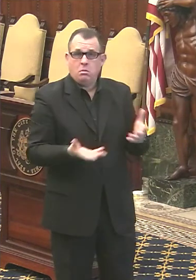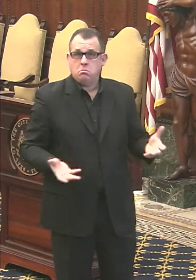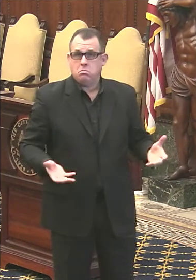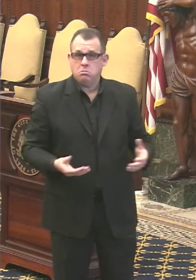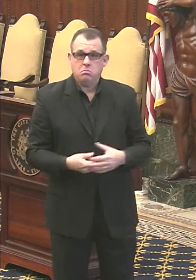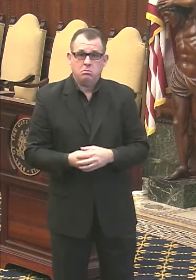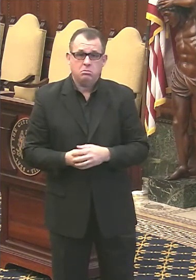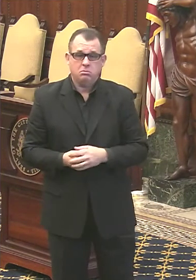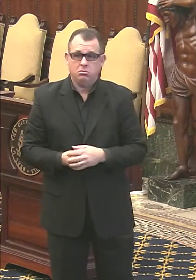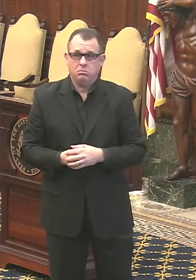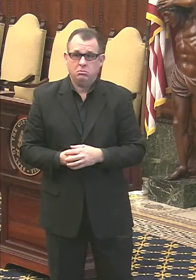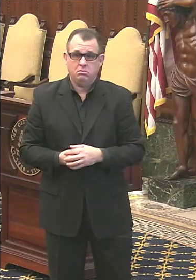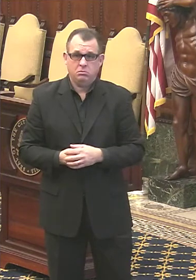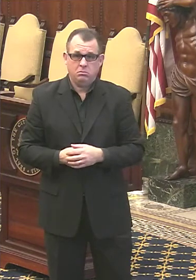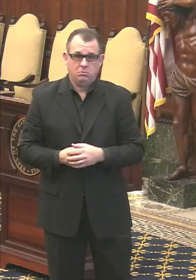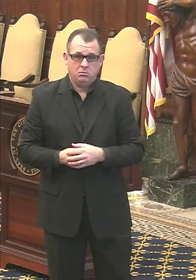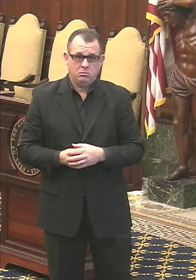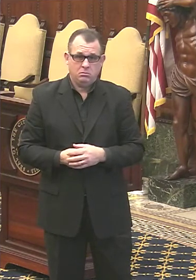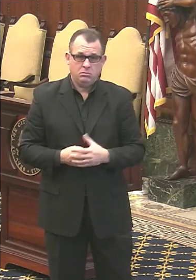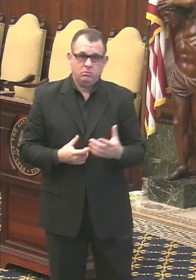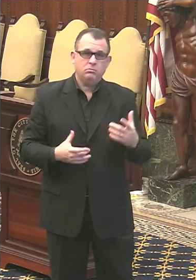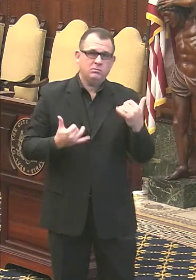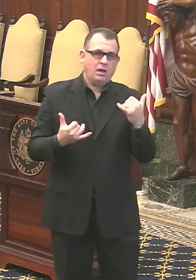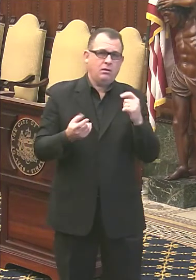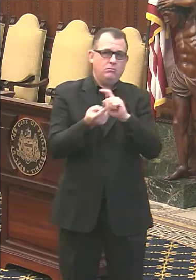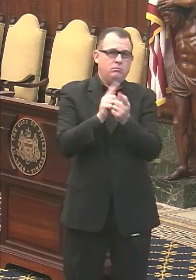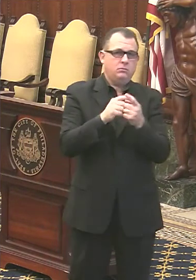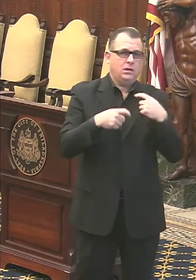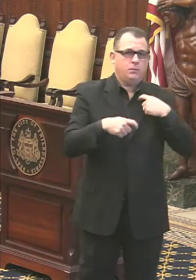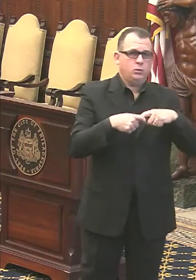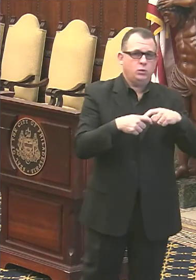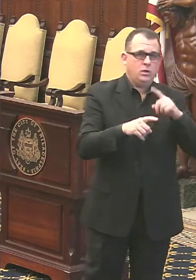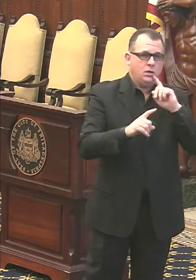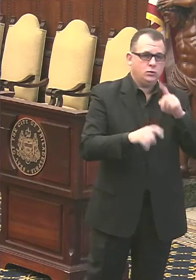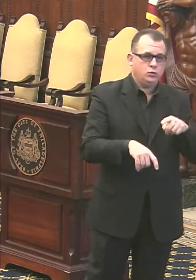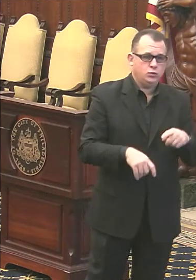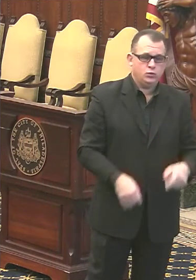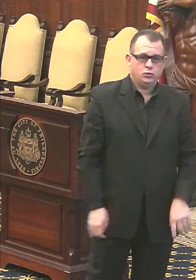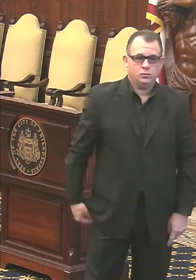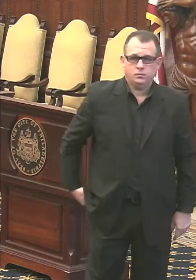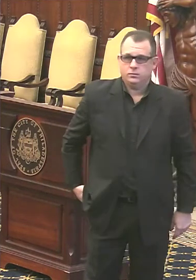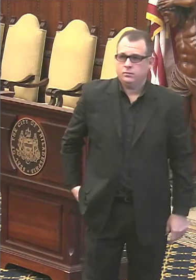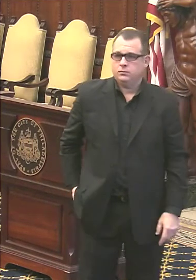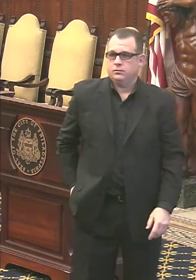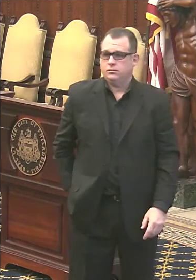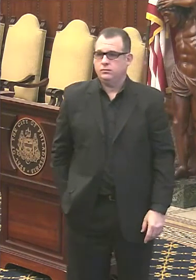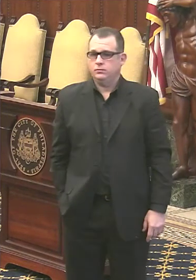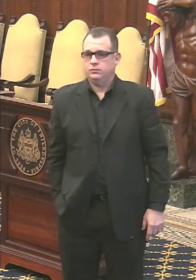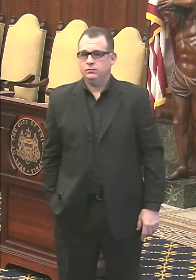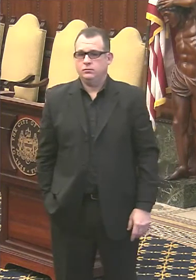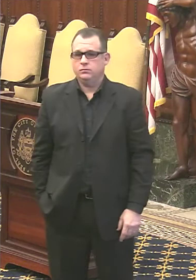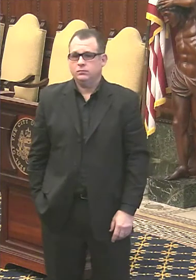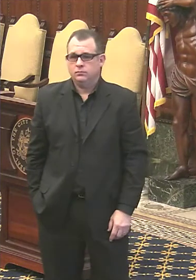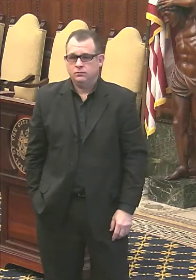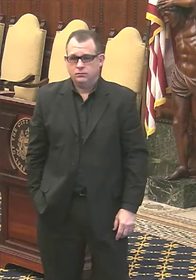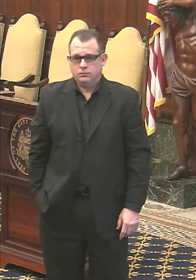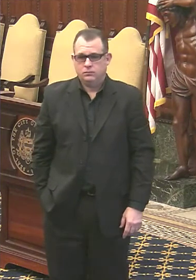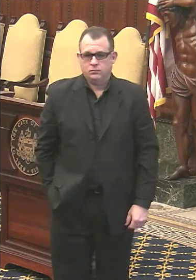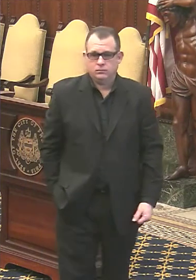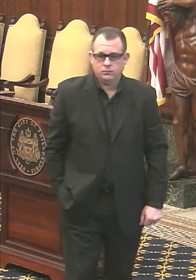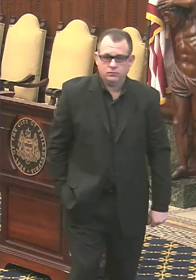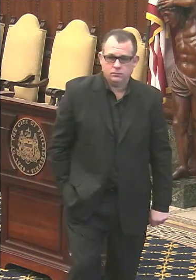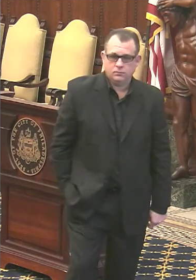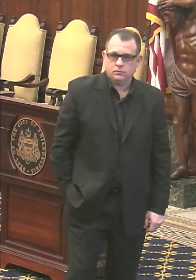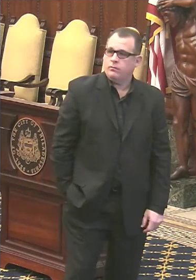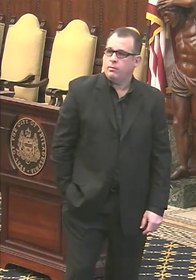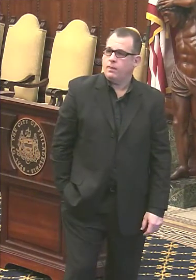Dr. Farley nos dice que nosotros trabajamos con todas las comunidades y nuestros mensajes en este caso para la comunidad hispana se dan en inglés y